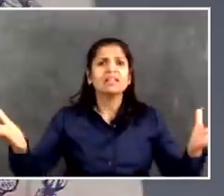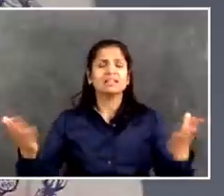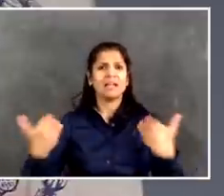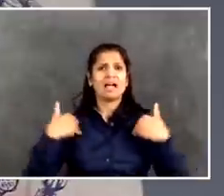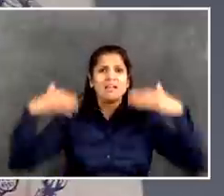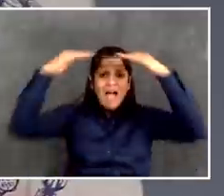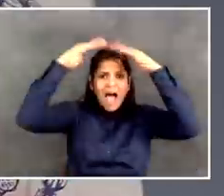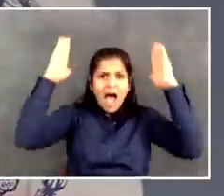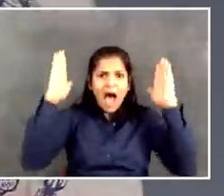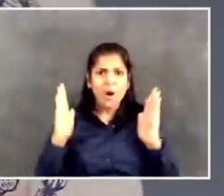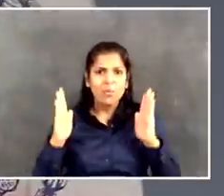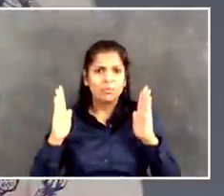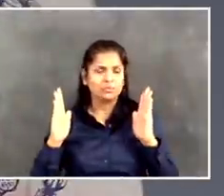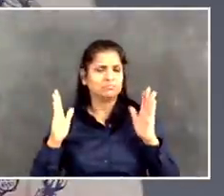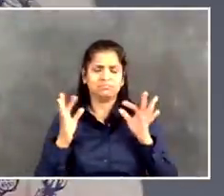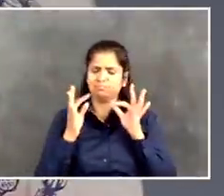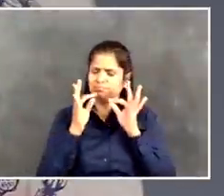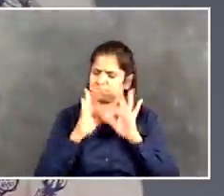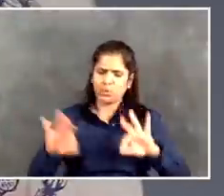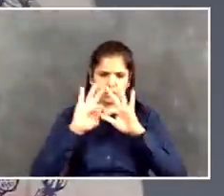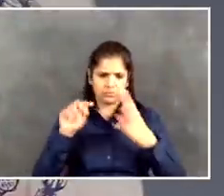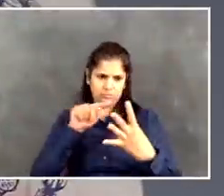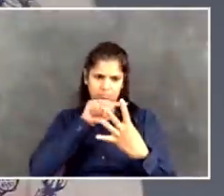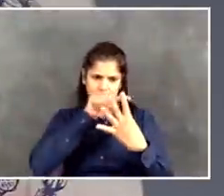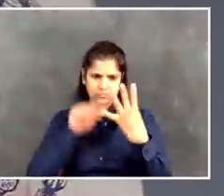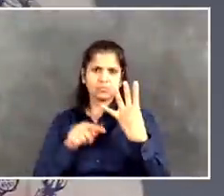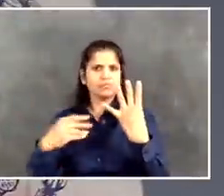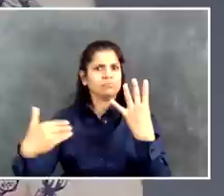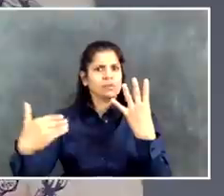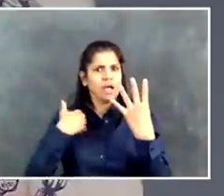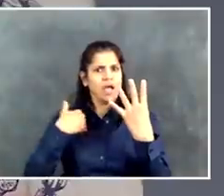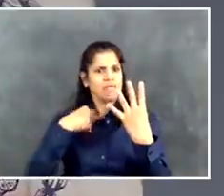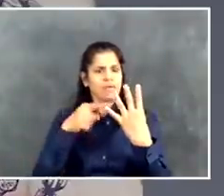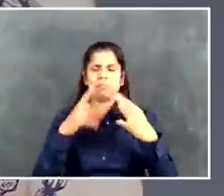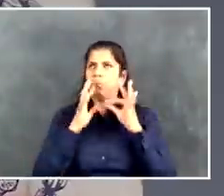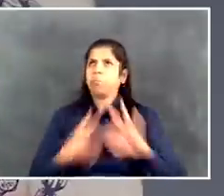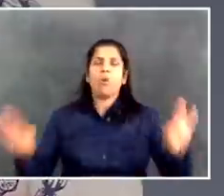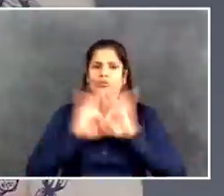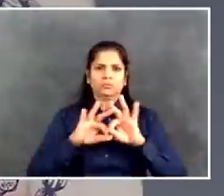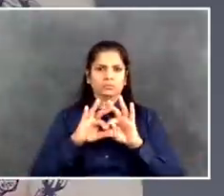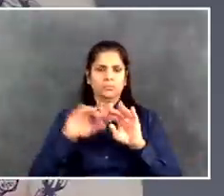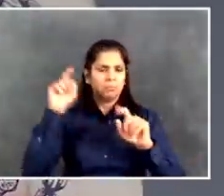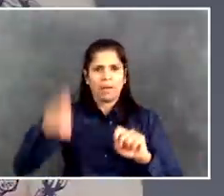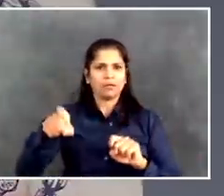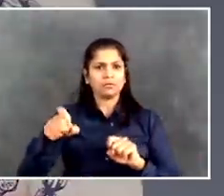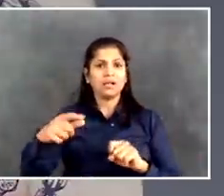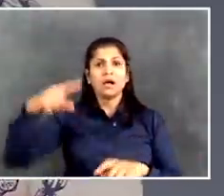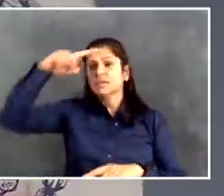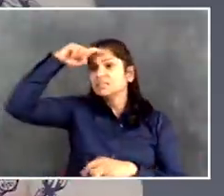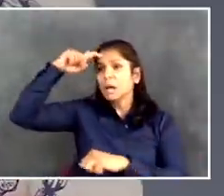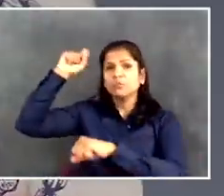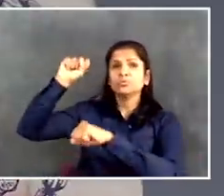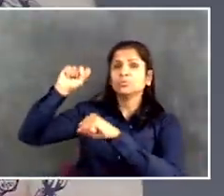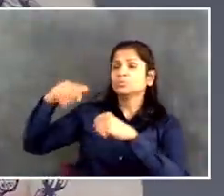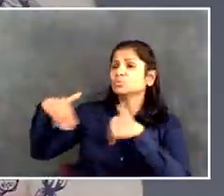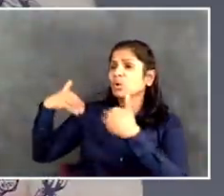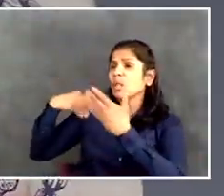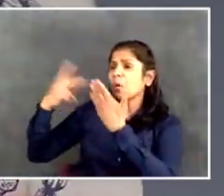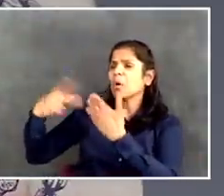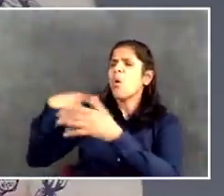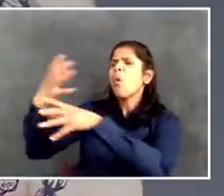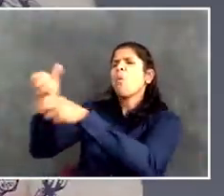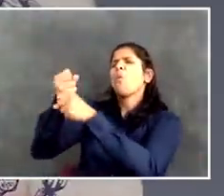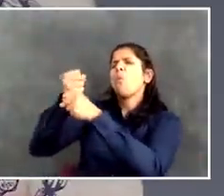not going to be a financial priority compared to a lot of other things like the $170 million we're spending on food already.